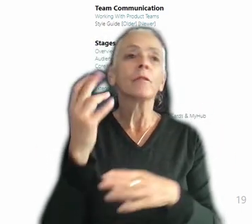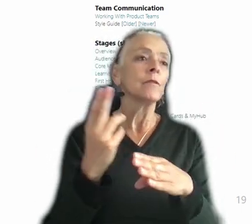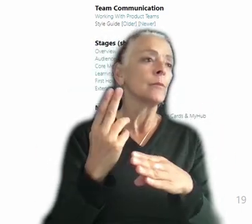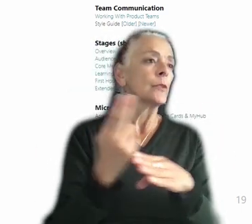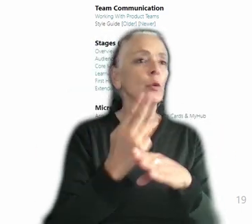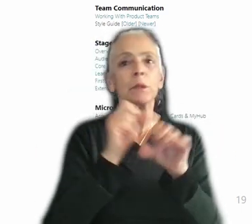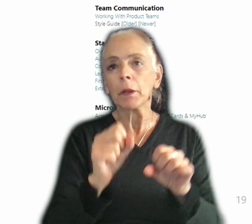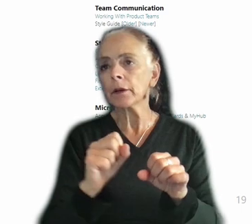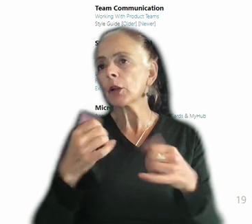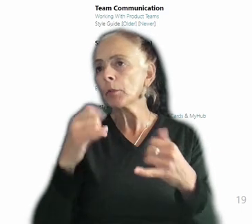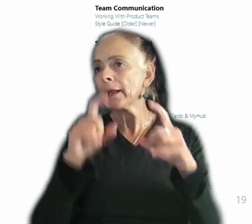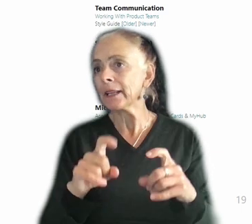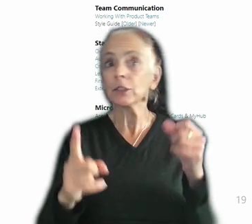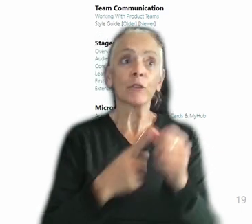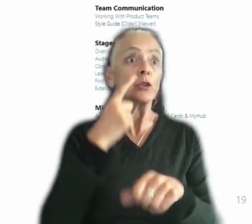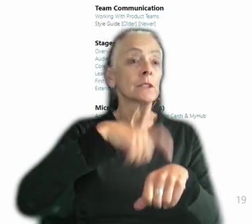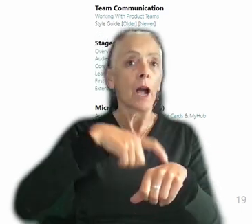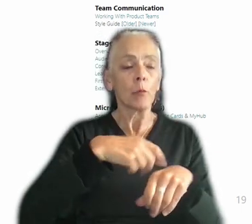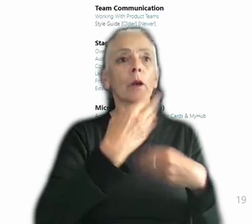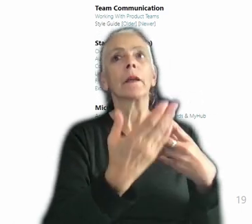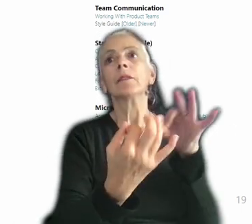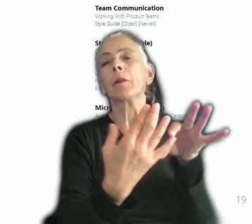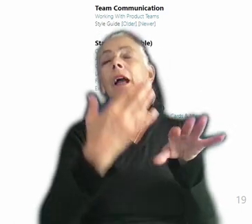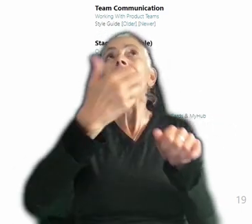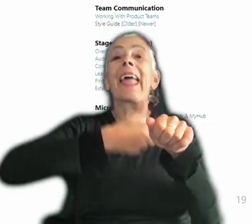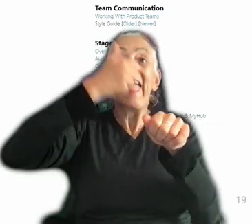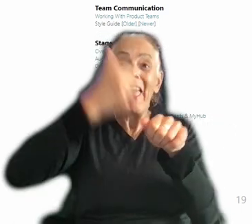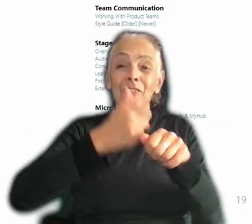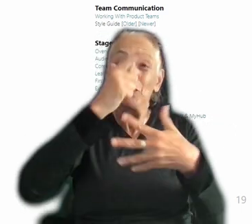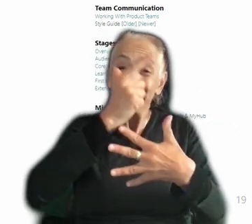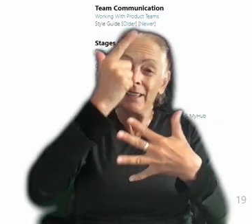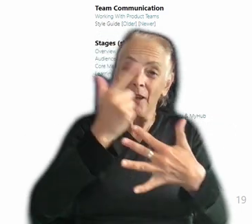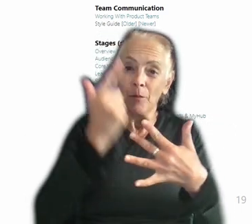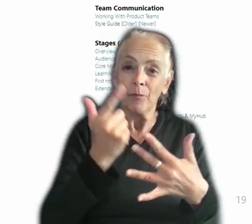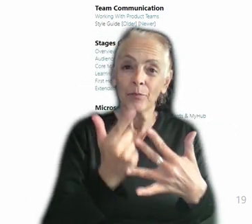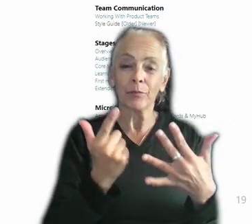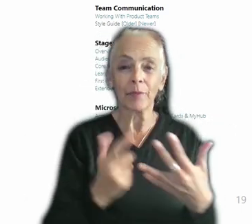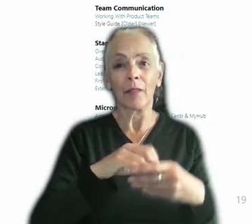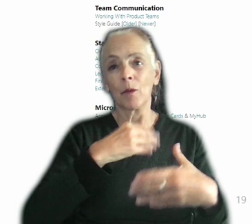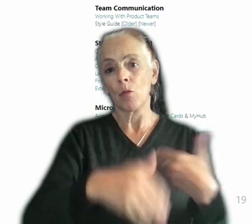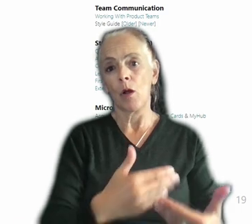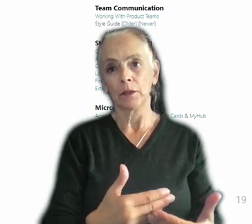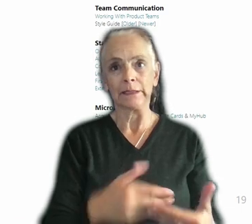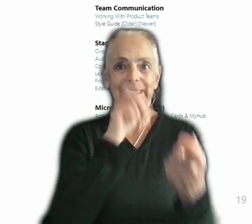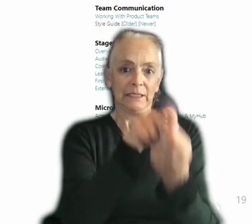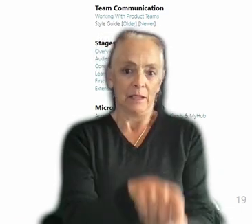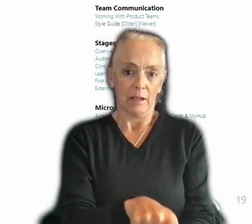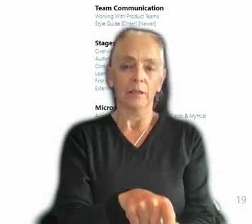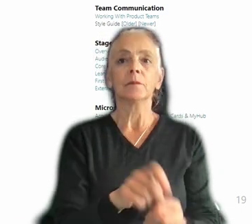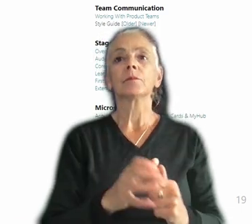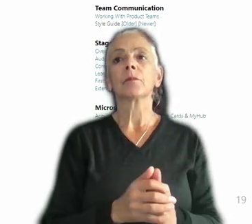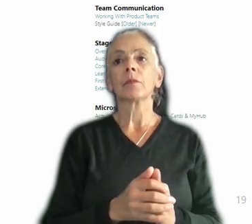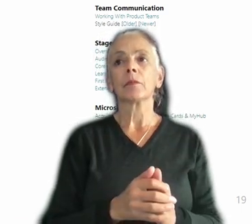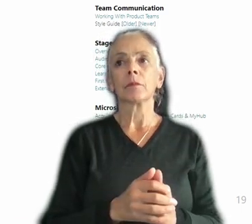we will give feedback on every single individual step of the process. It is very, very detailed. Generally speaking, this takes